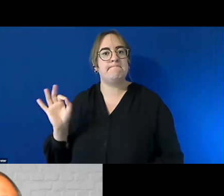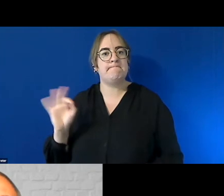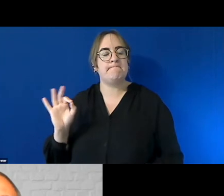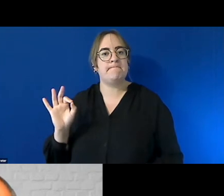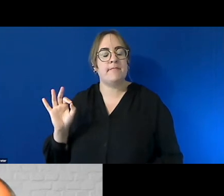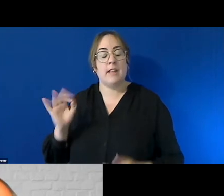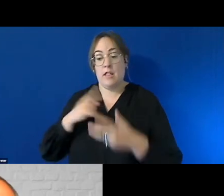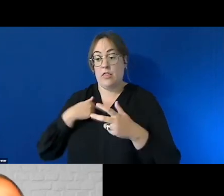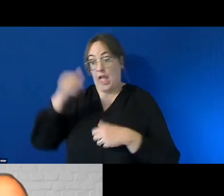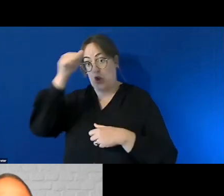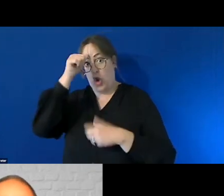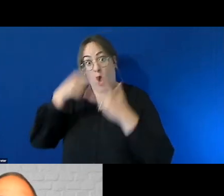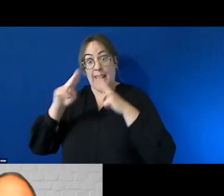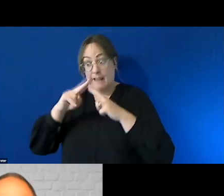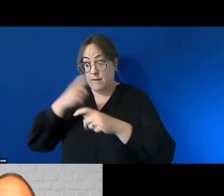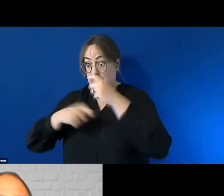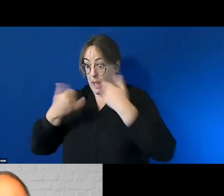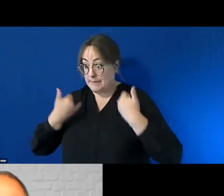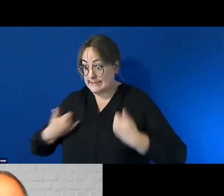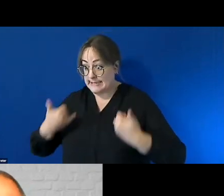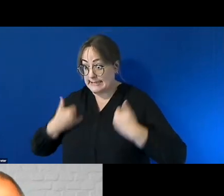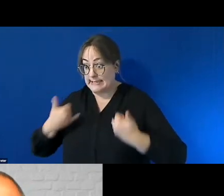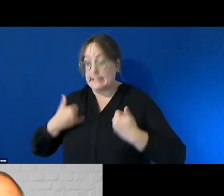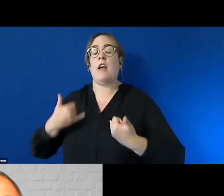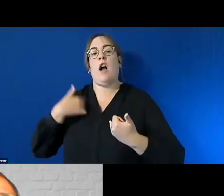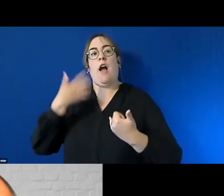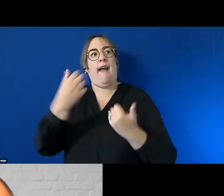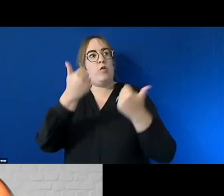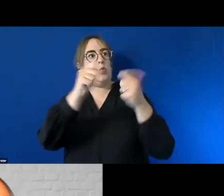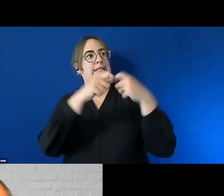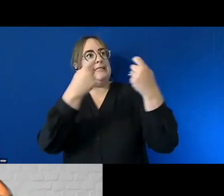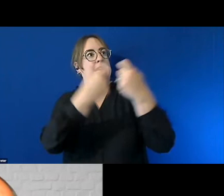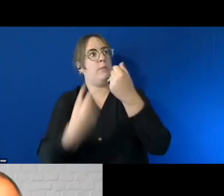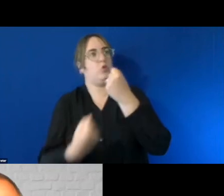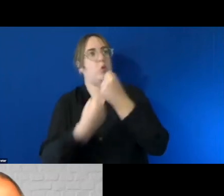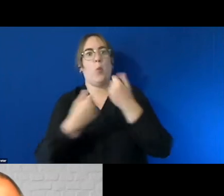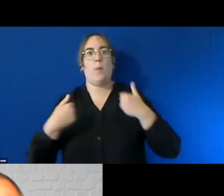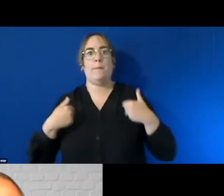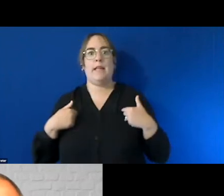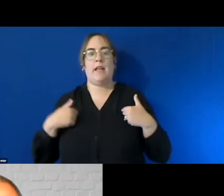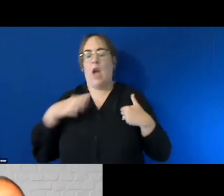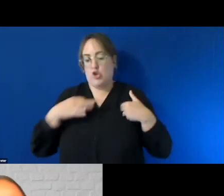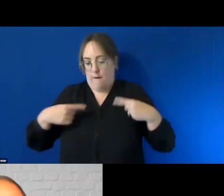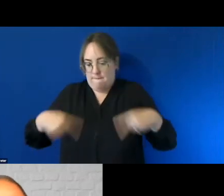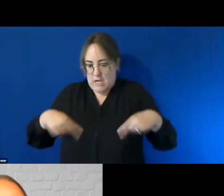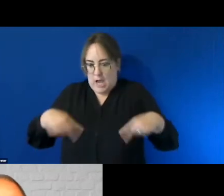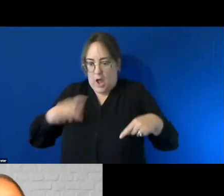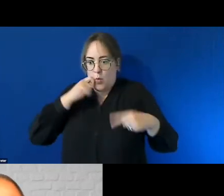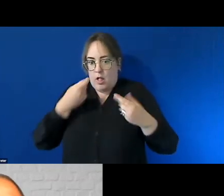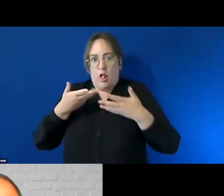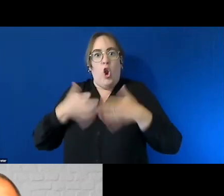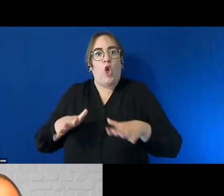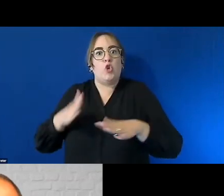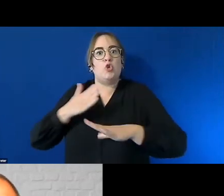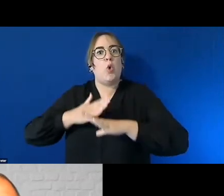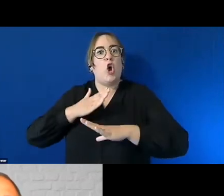become unwell i know i've got you know jim and the team they'll don't make sure i'm i don't have that fear of losing my job as